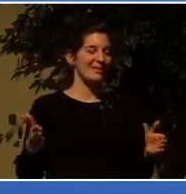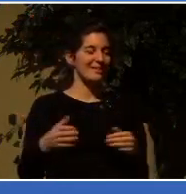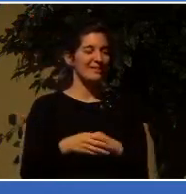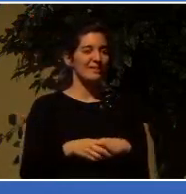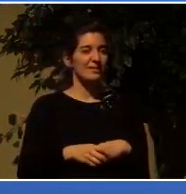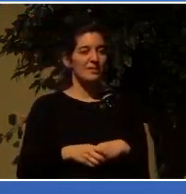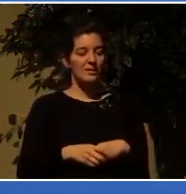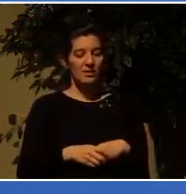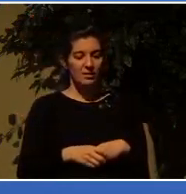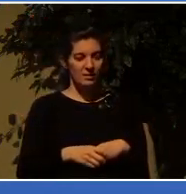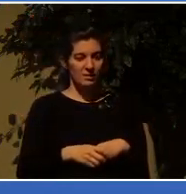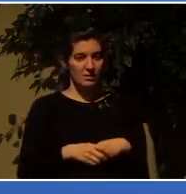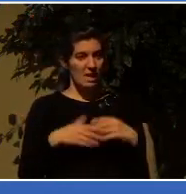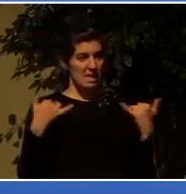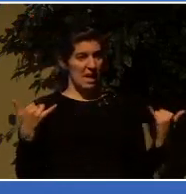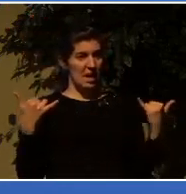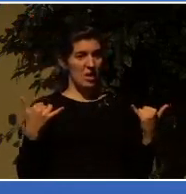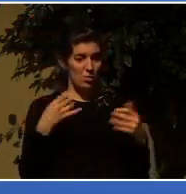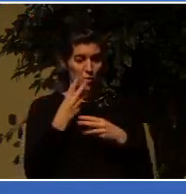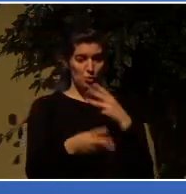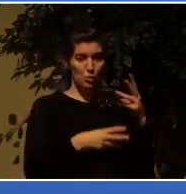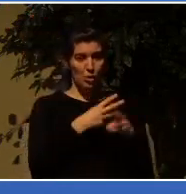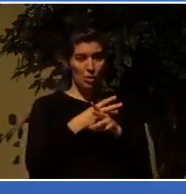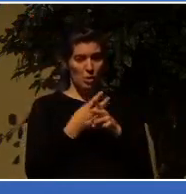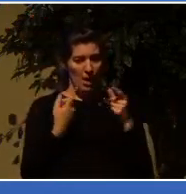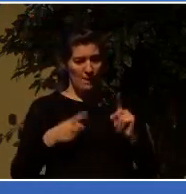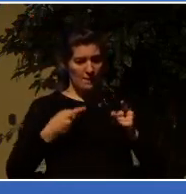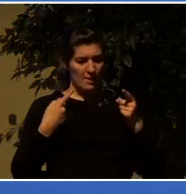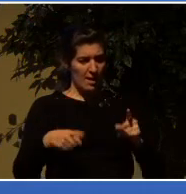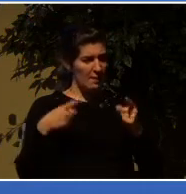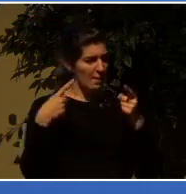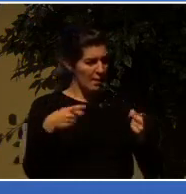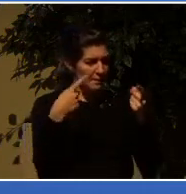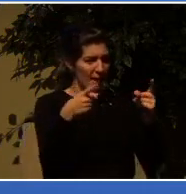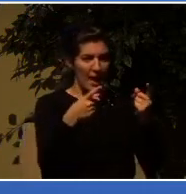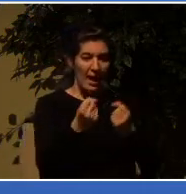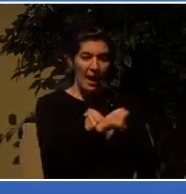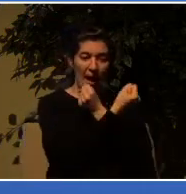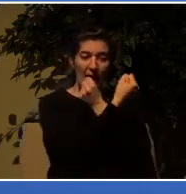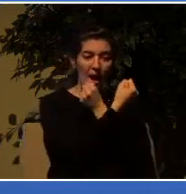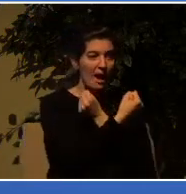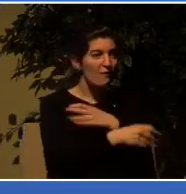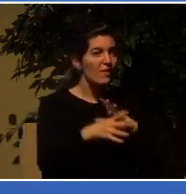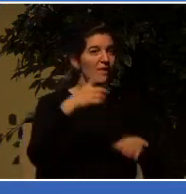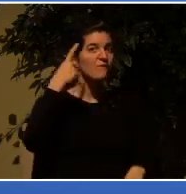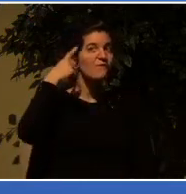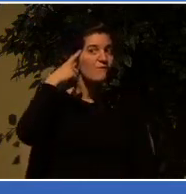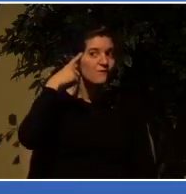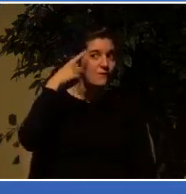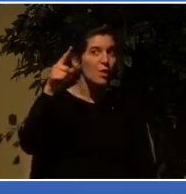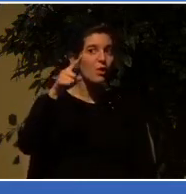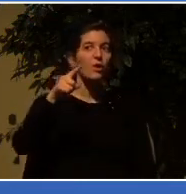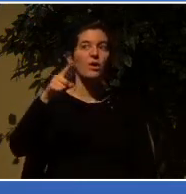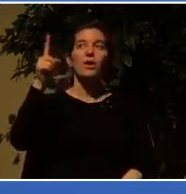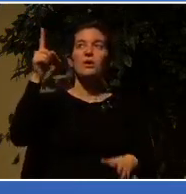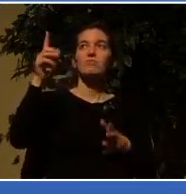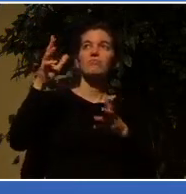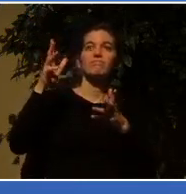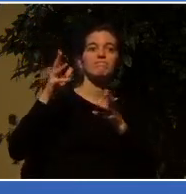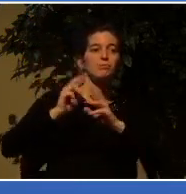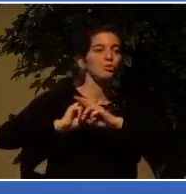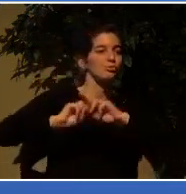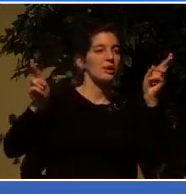the world during this temporary time is geared towards the fulfillment